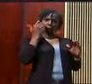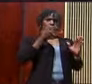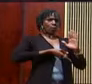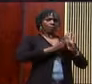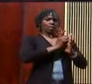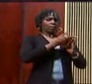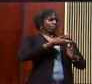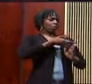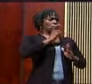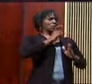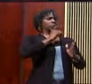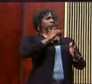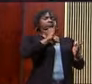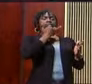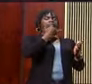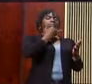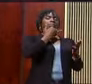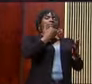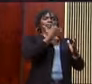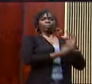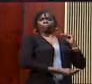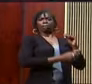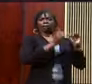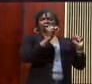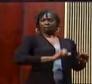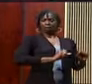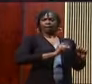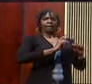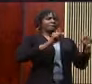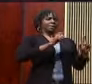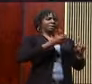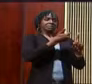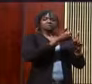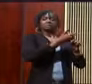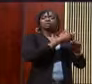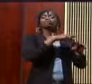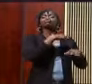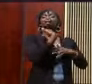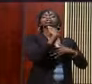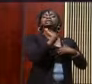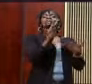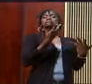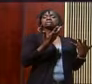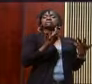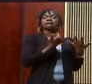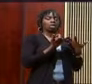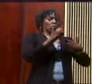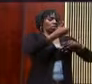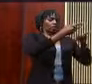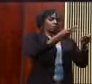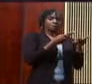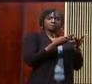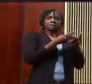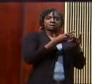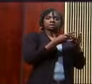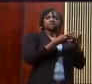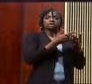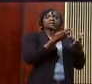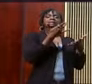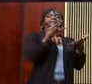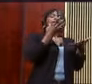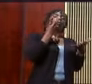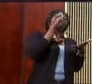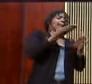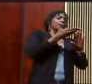could lose your life because of the position that you have. It's a stressful position that Nehemiah